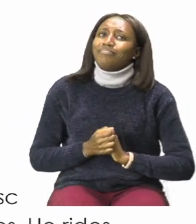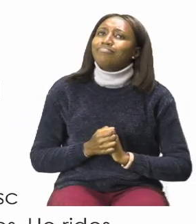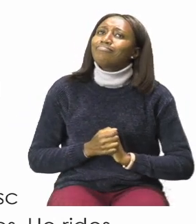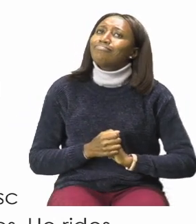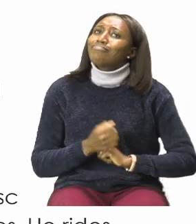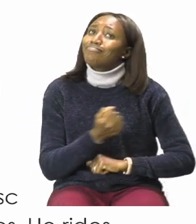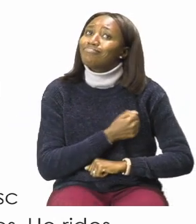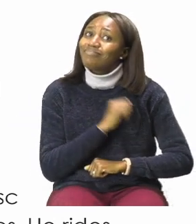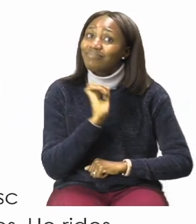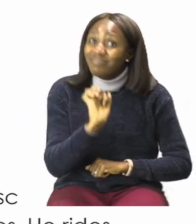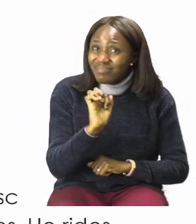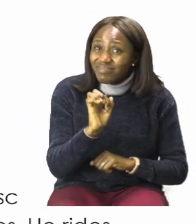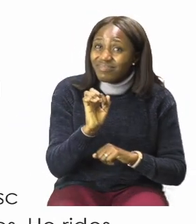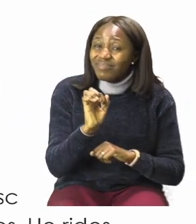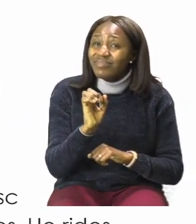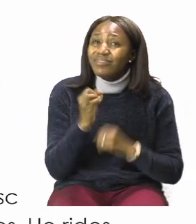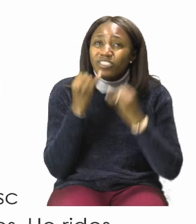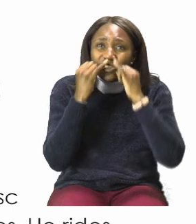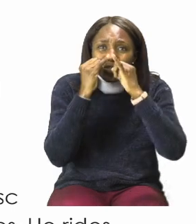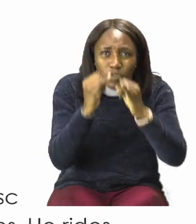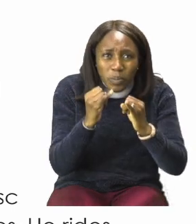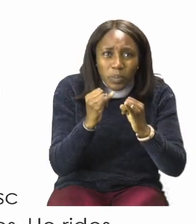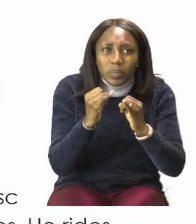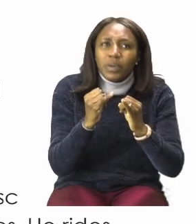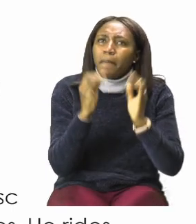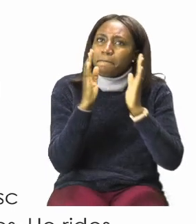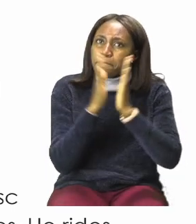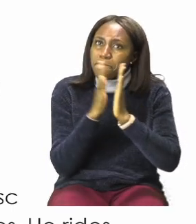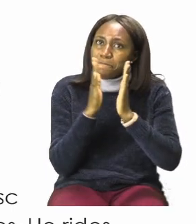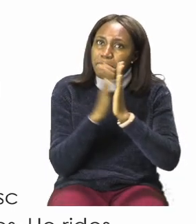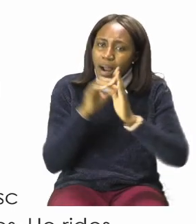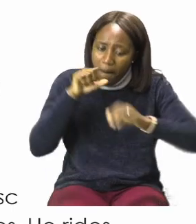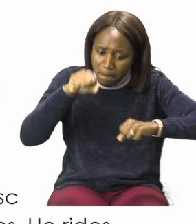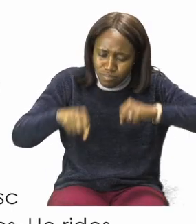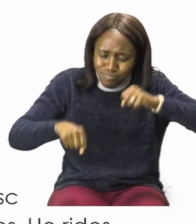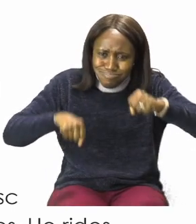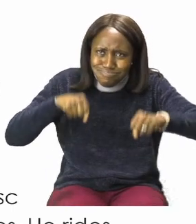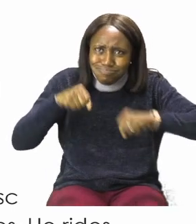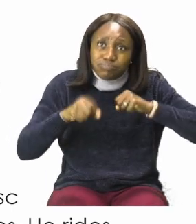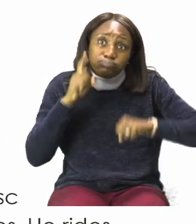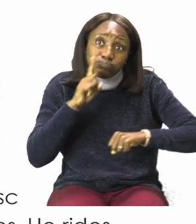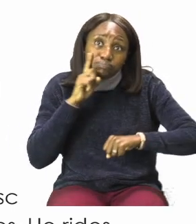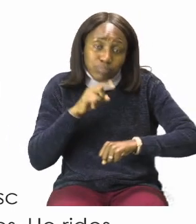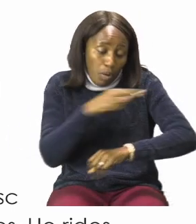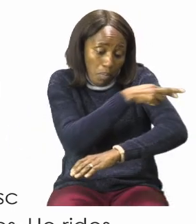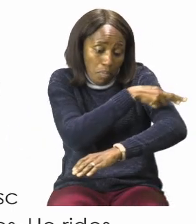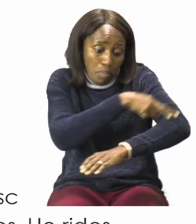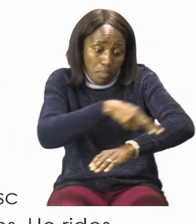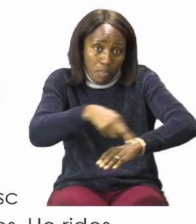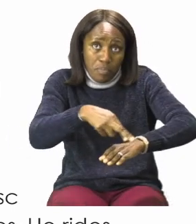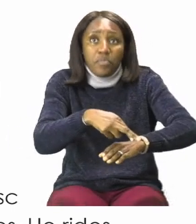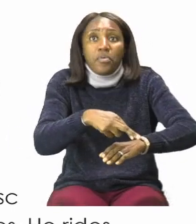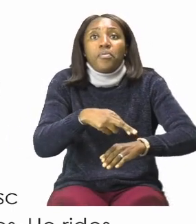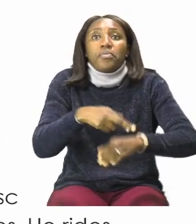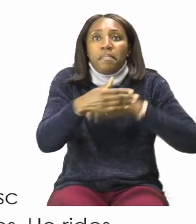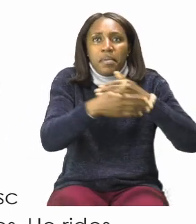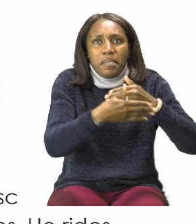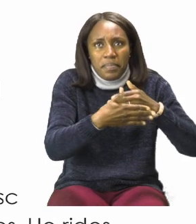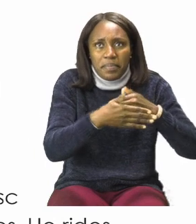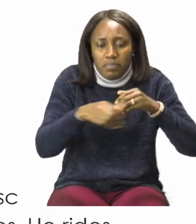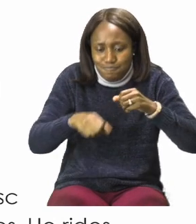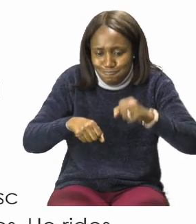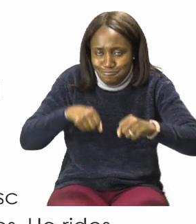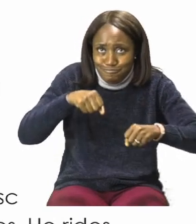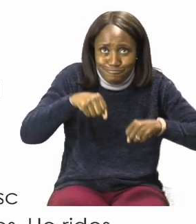His mother told him many times to be careful and stay as close to the side of the road